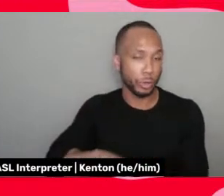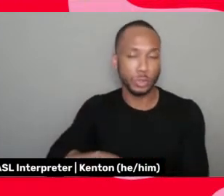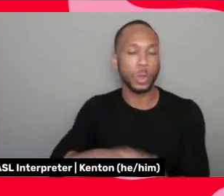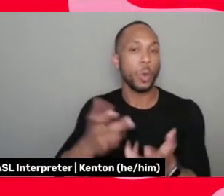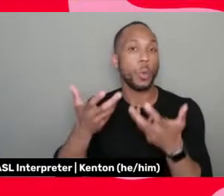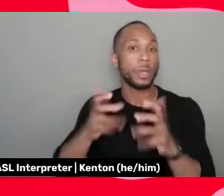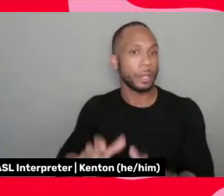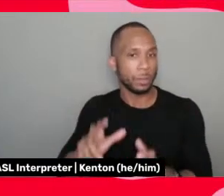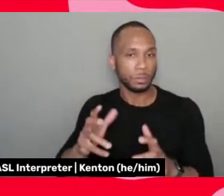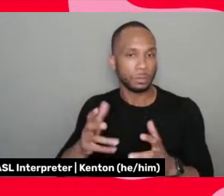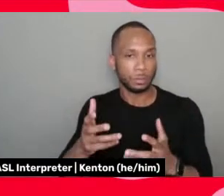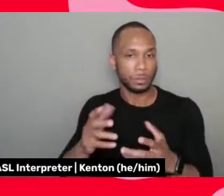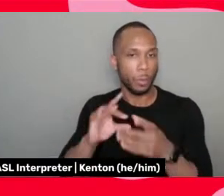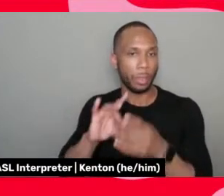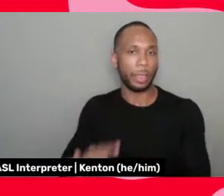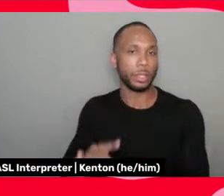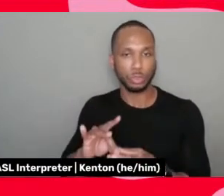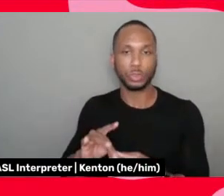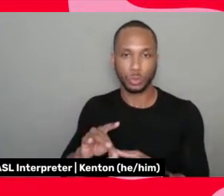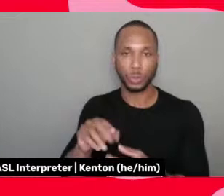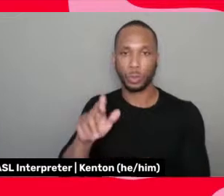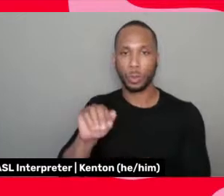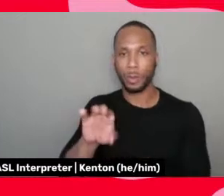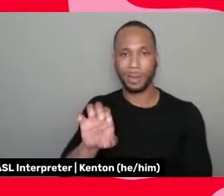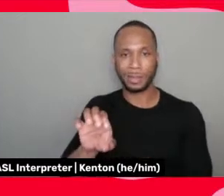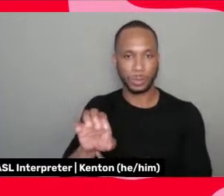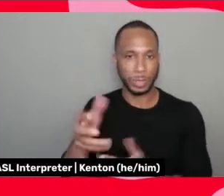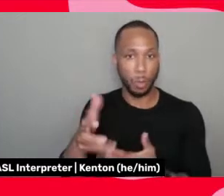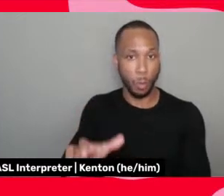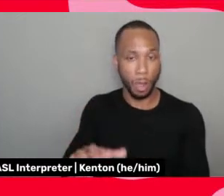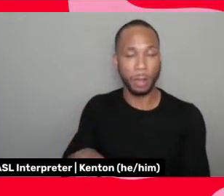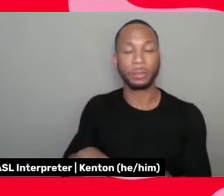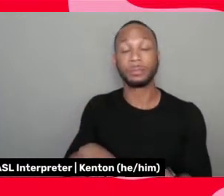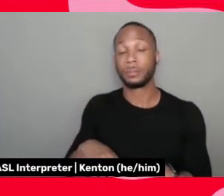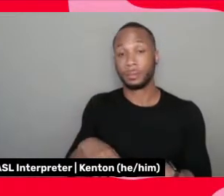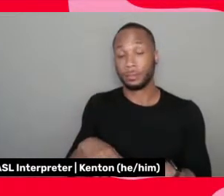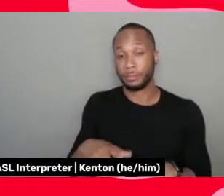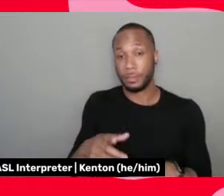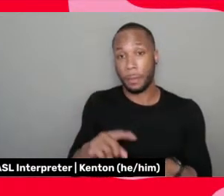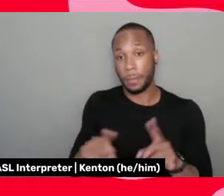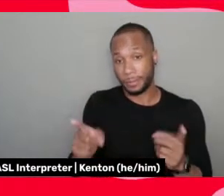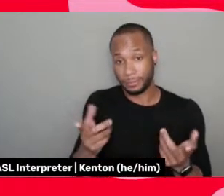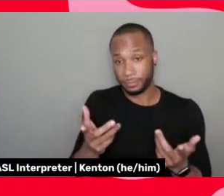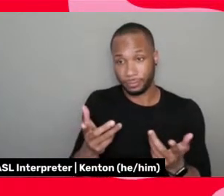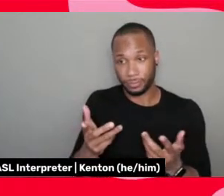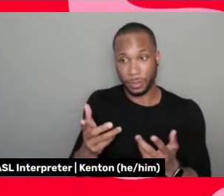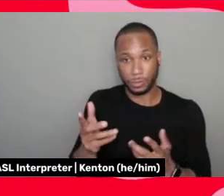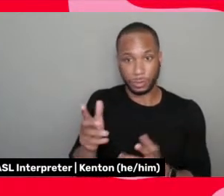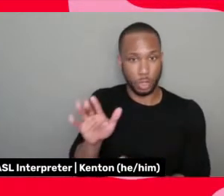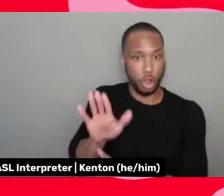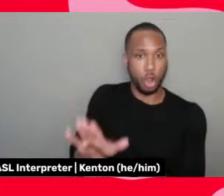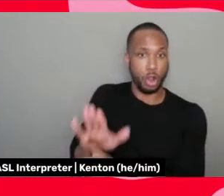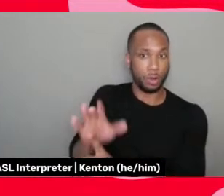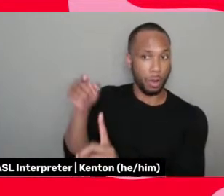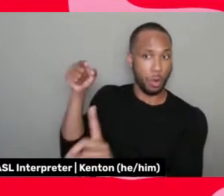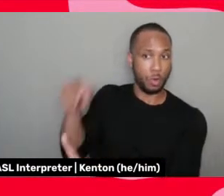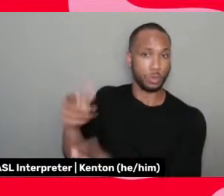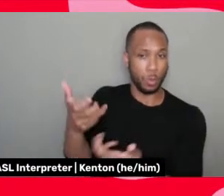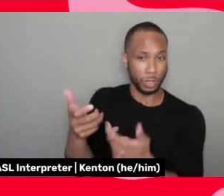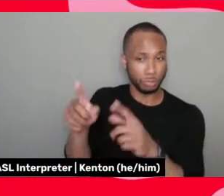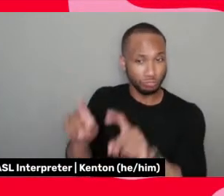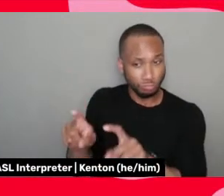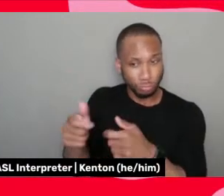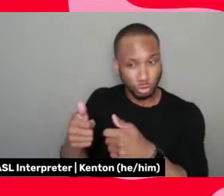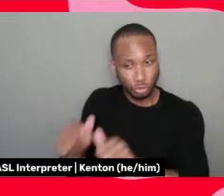be about race. Um, and you know, that's just what she, you know, wanted to try as they wanted to try